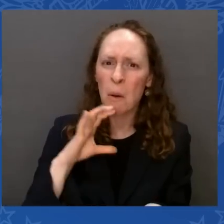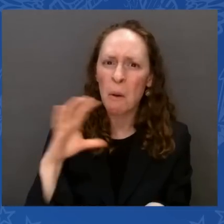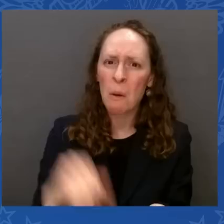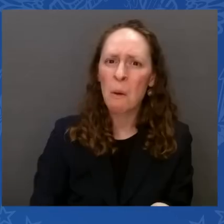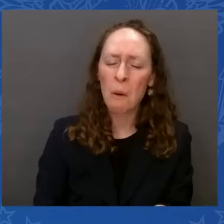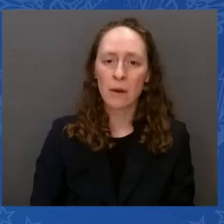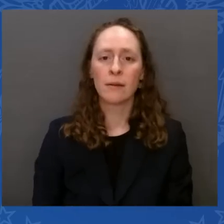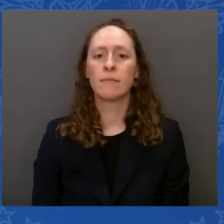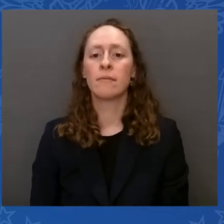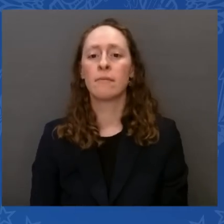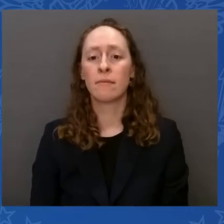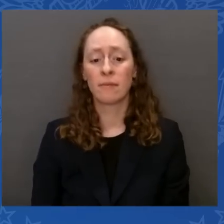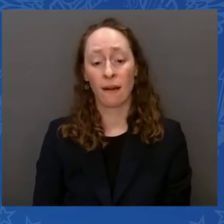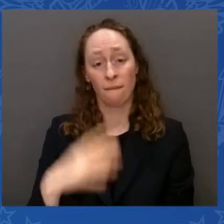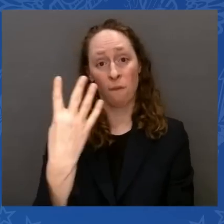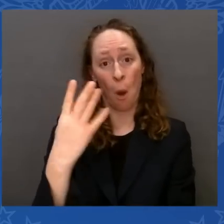what?